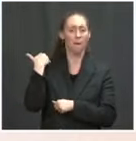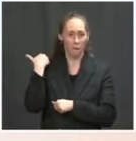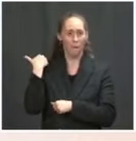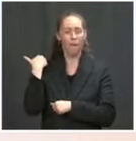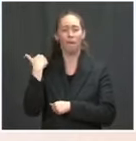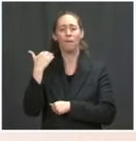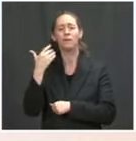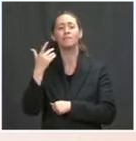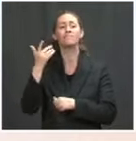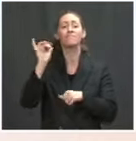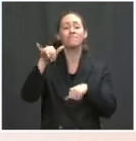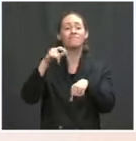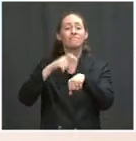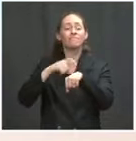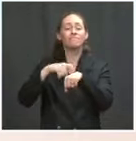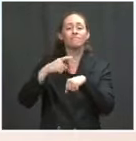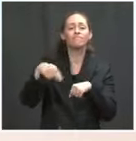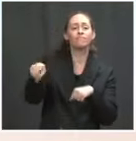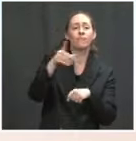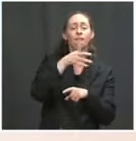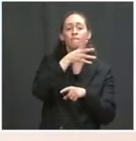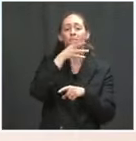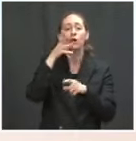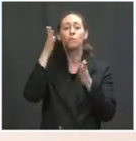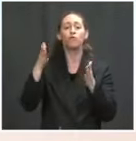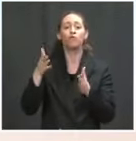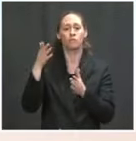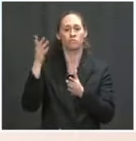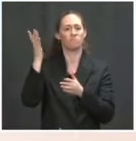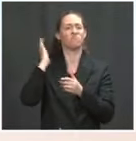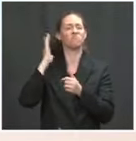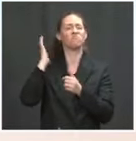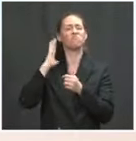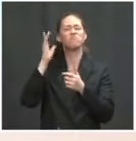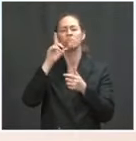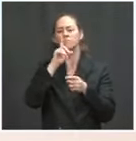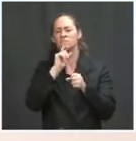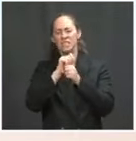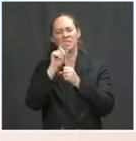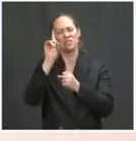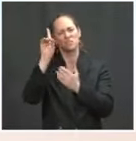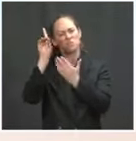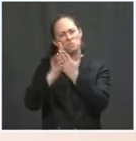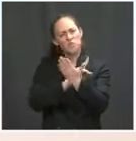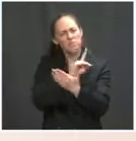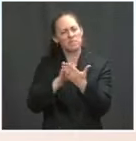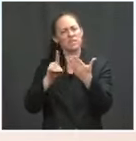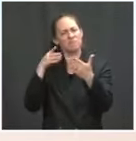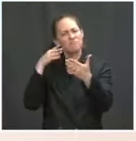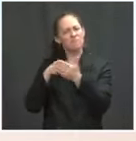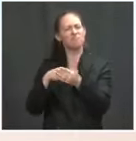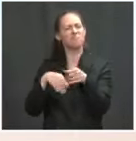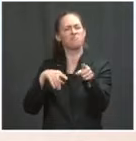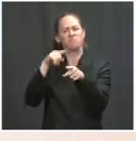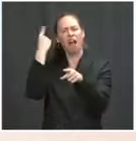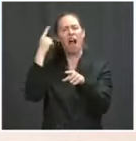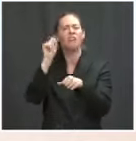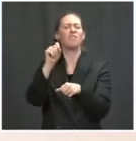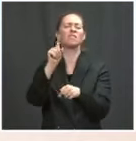of Agriculture. We know this. We have reimbursed people in the past for those acts of discrimination, but we've never